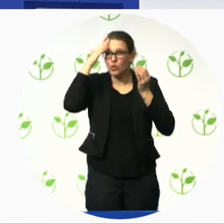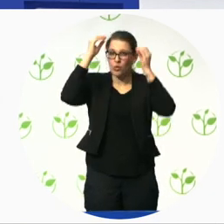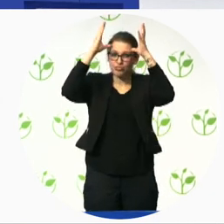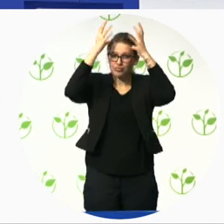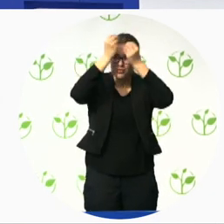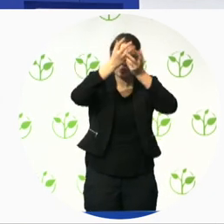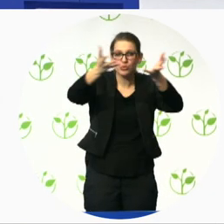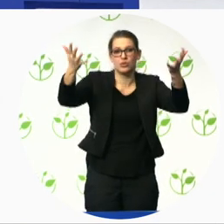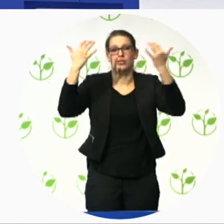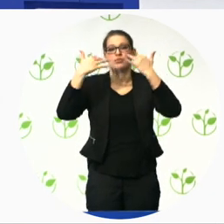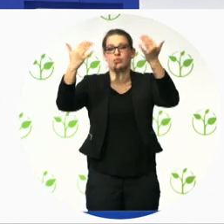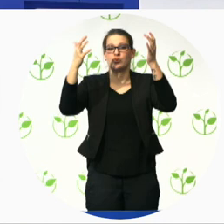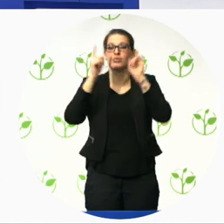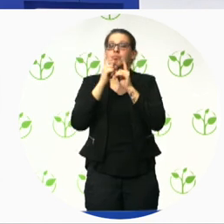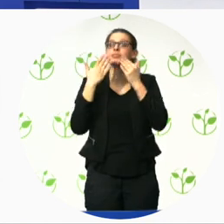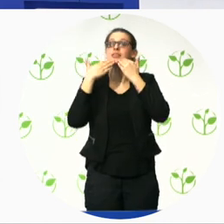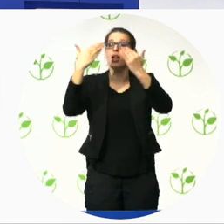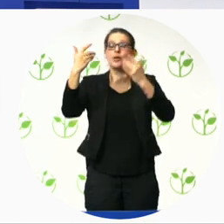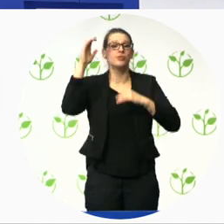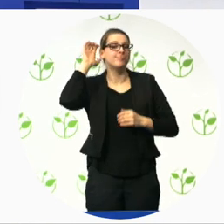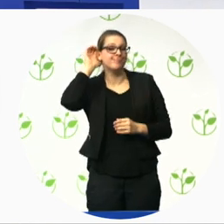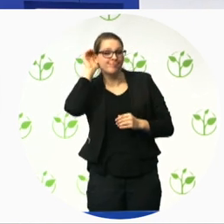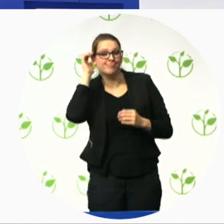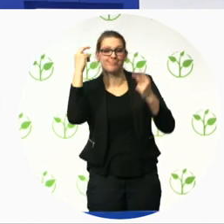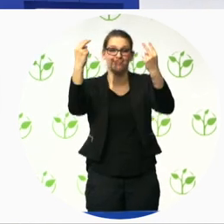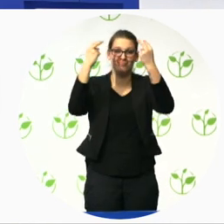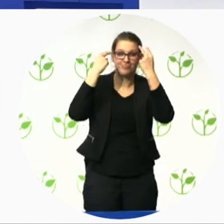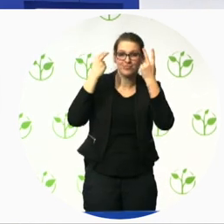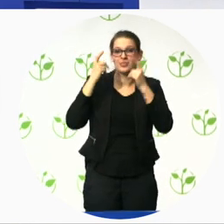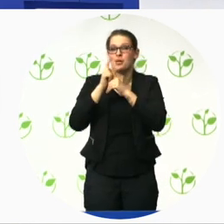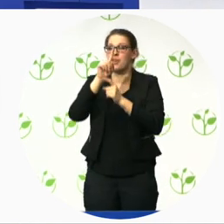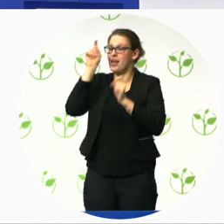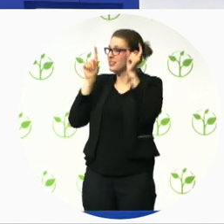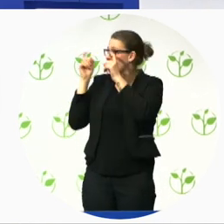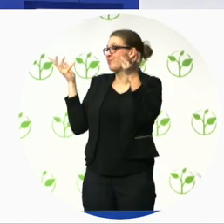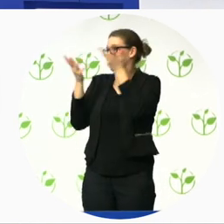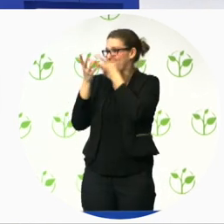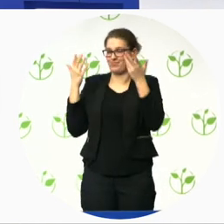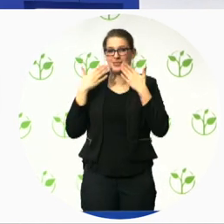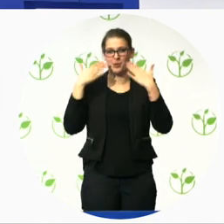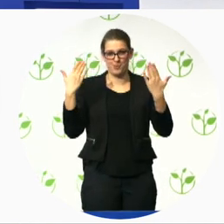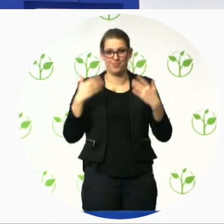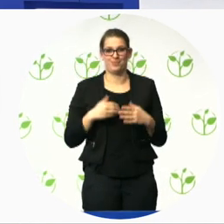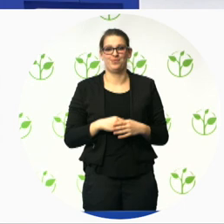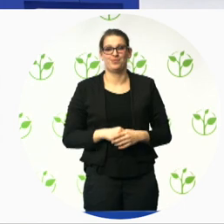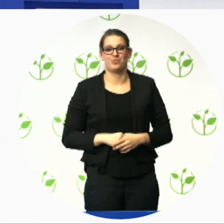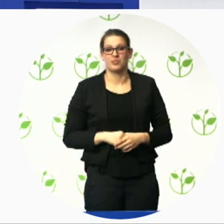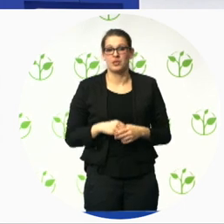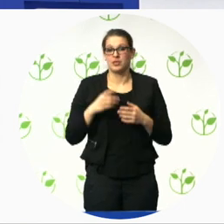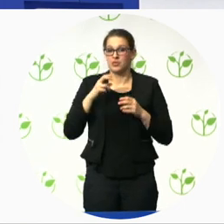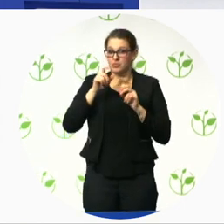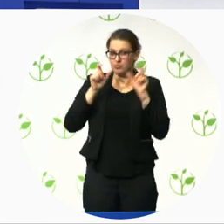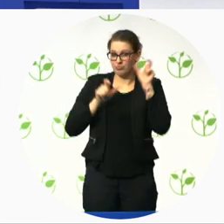questions that you have put and they remain around in the conference so as they say in the conference continue to